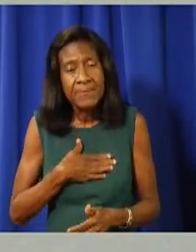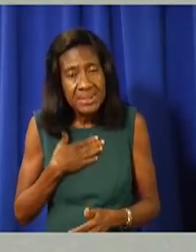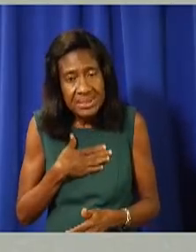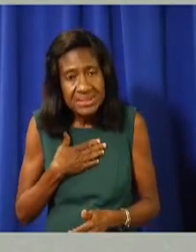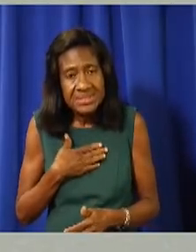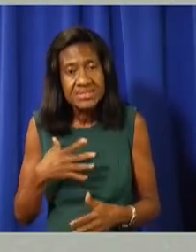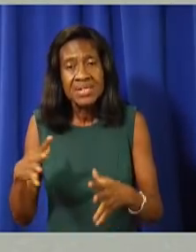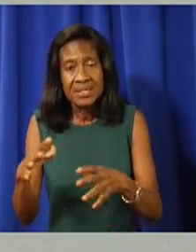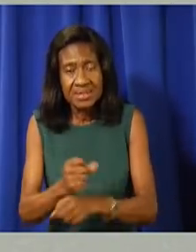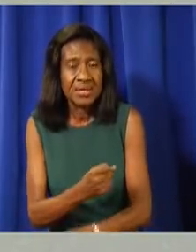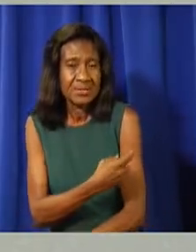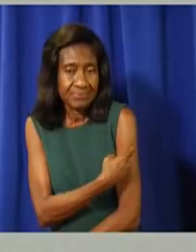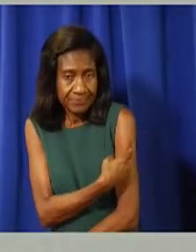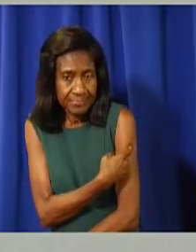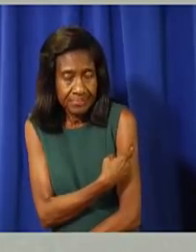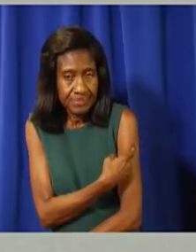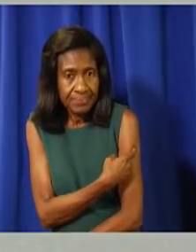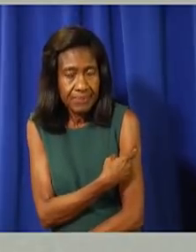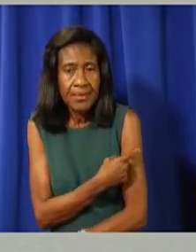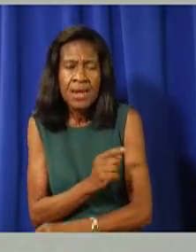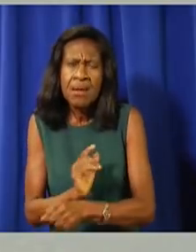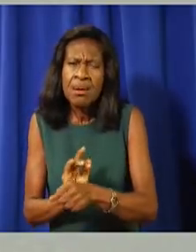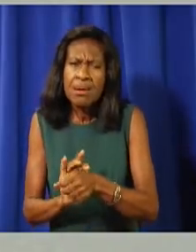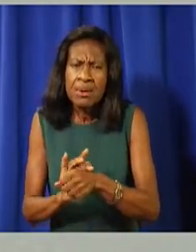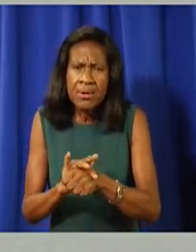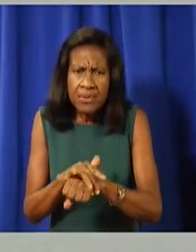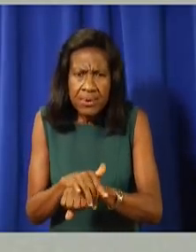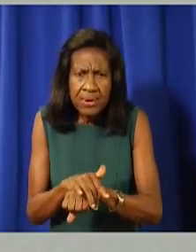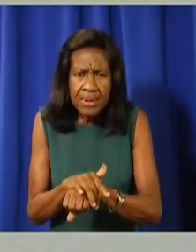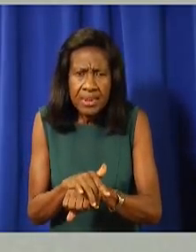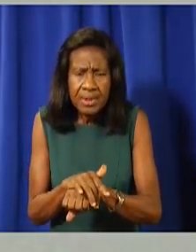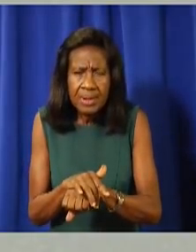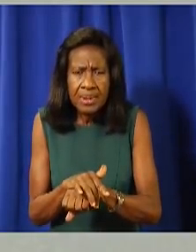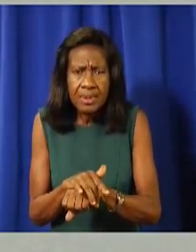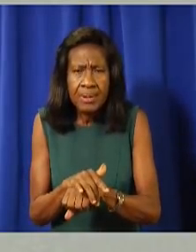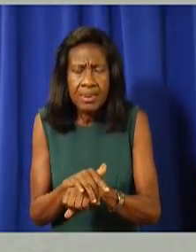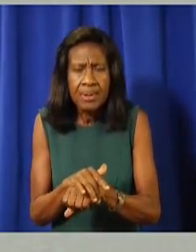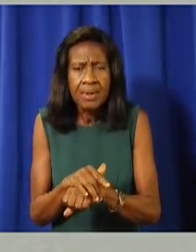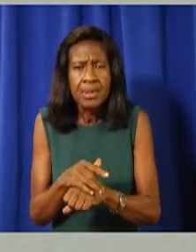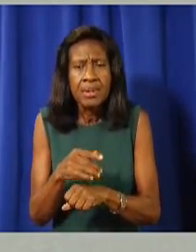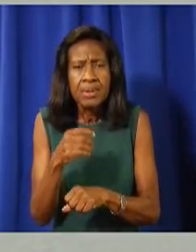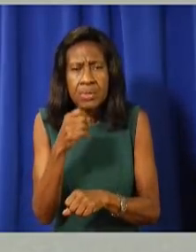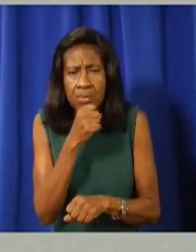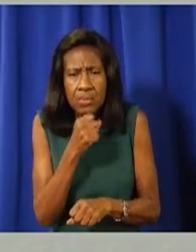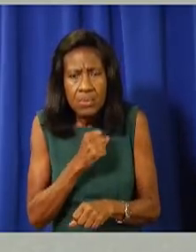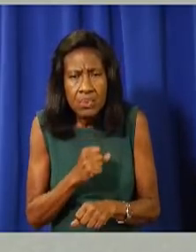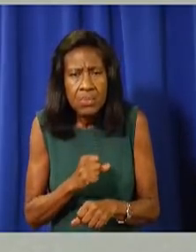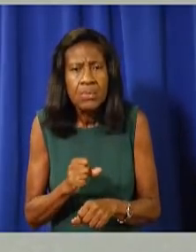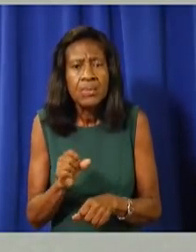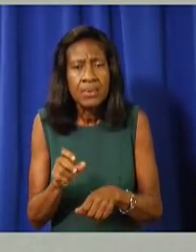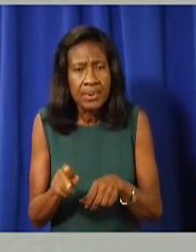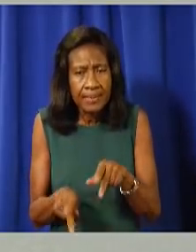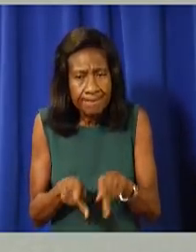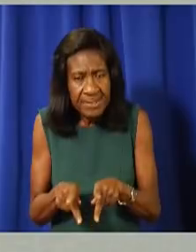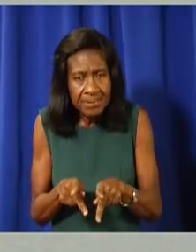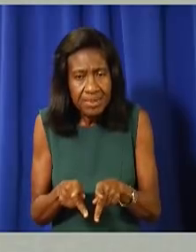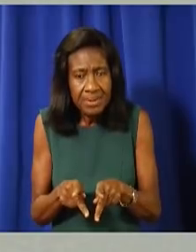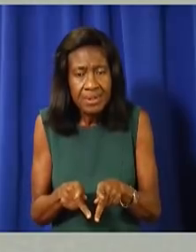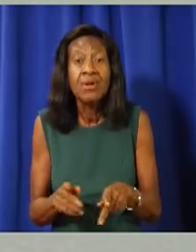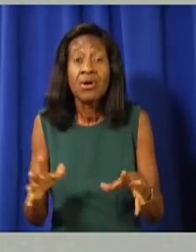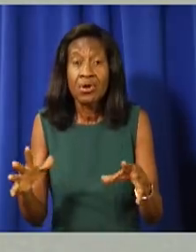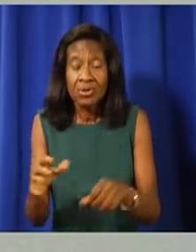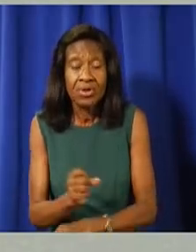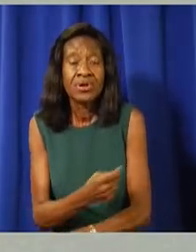At the early stages of our vaccine rollout, they said our elderly stood up and stepped up to the plate.